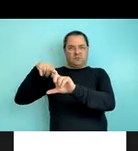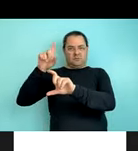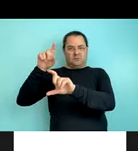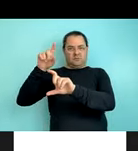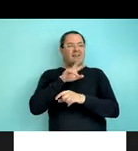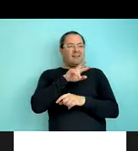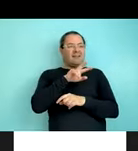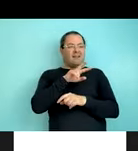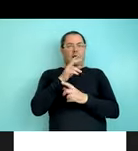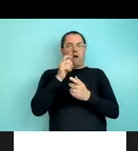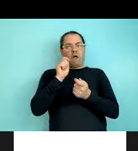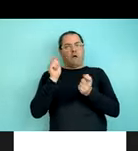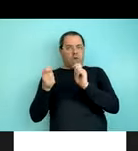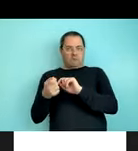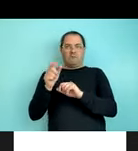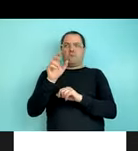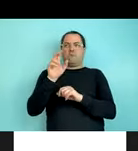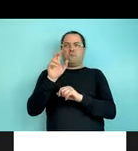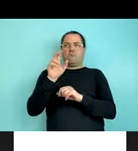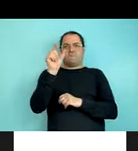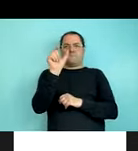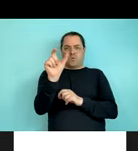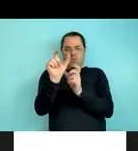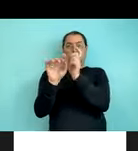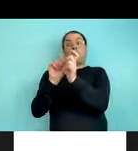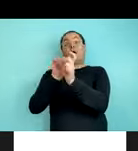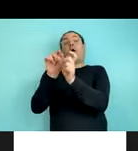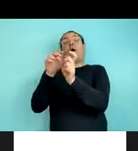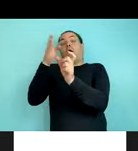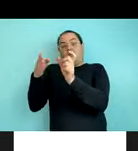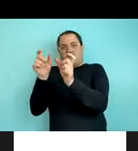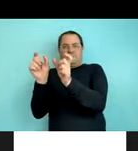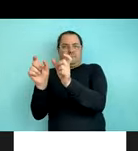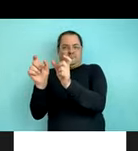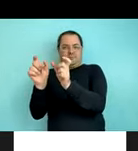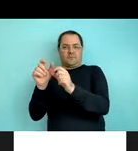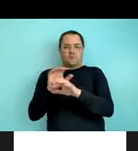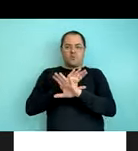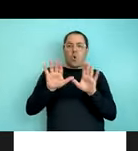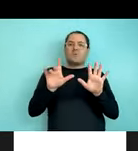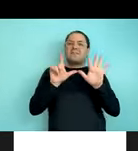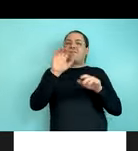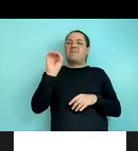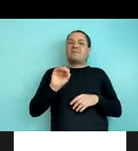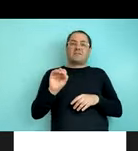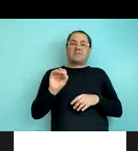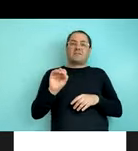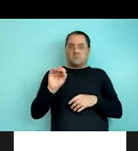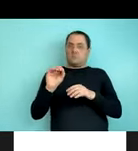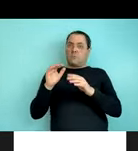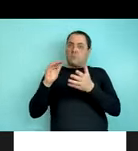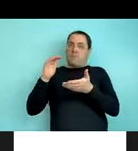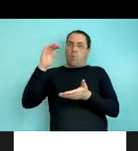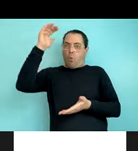regularizing towards the noun first order in these conditions. So it's not the case that they were just proportion matching. They were actually also changing their